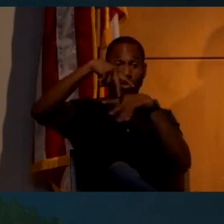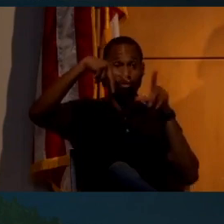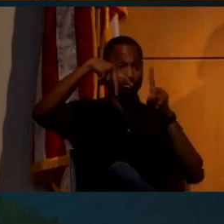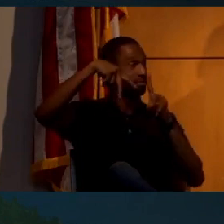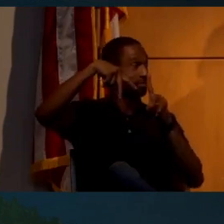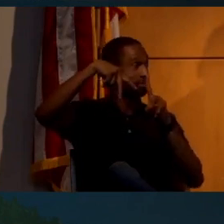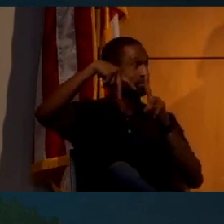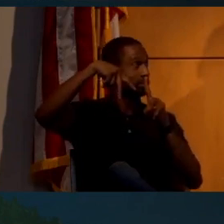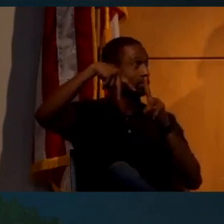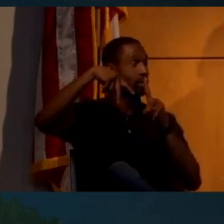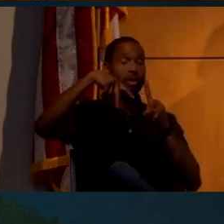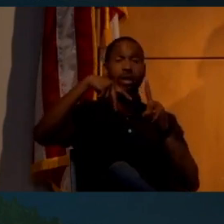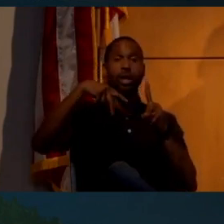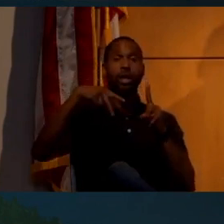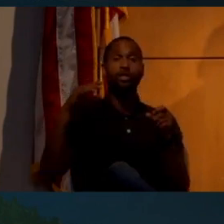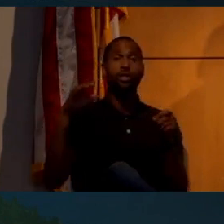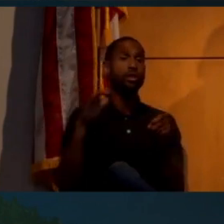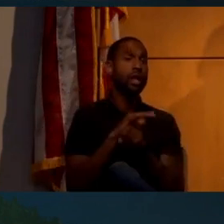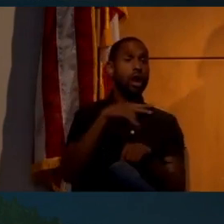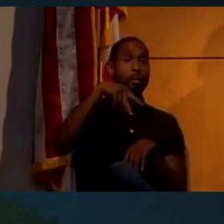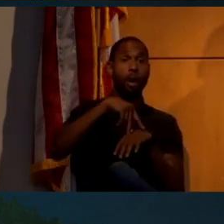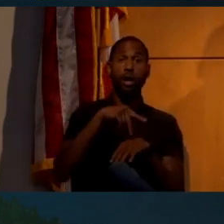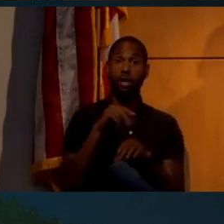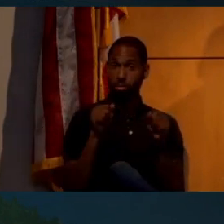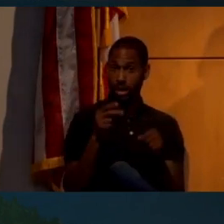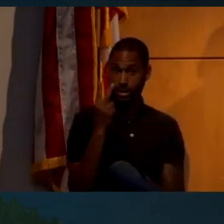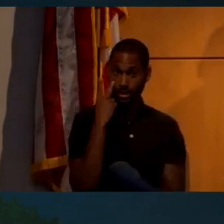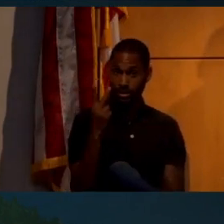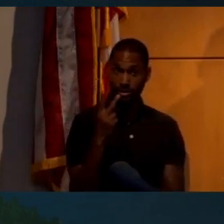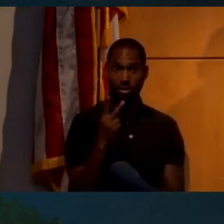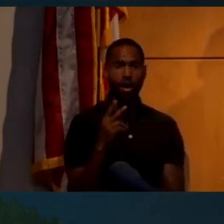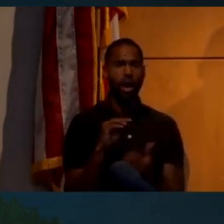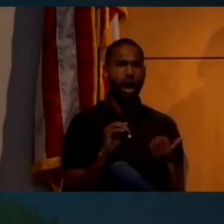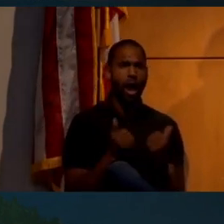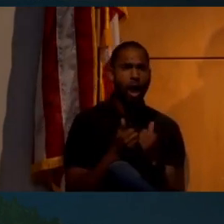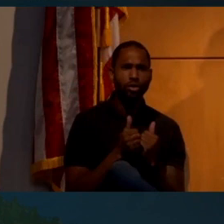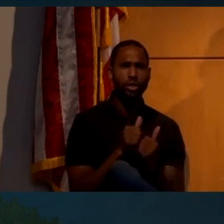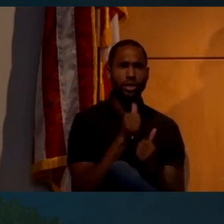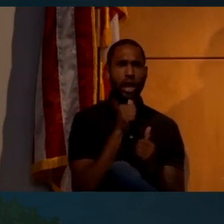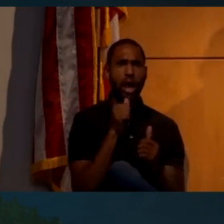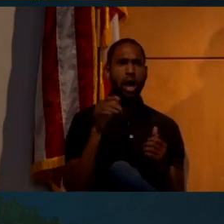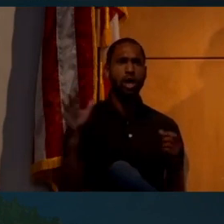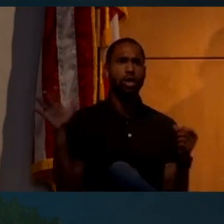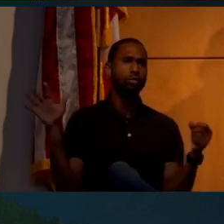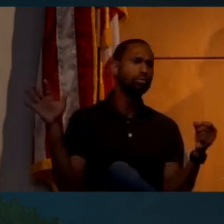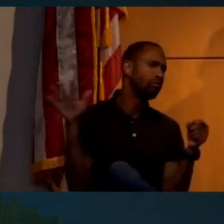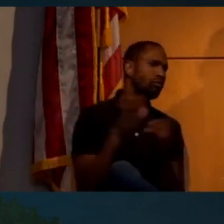Yet his entire body is still visible. How is it that he is not shrouded in darkness?